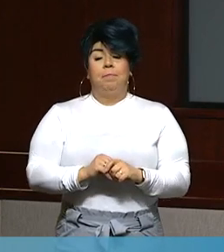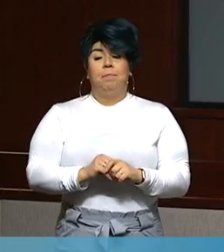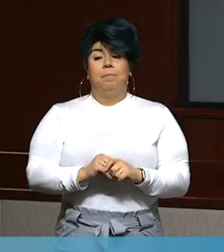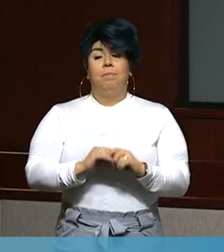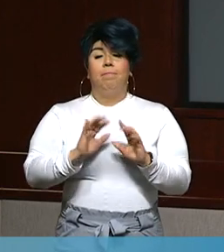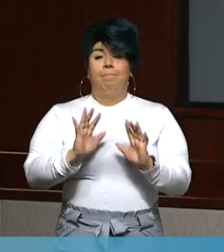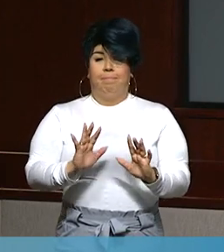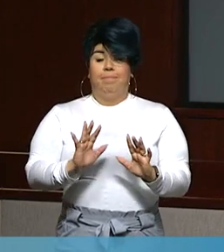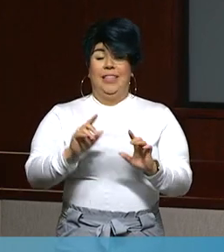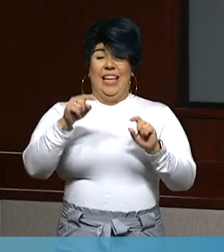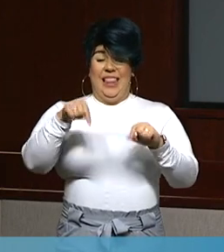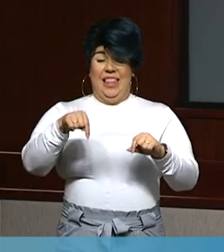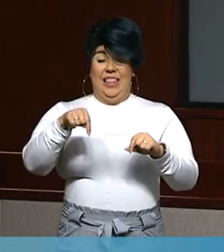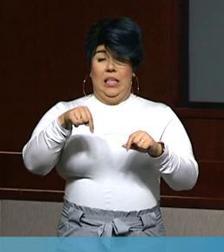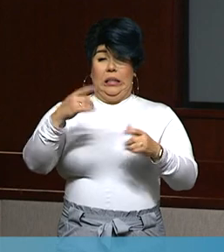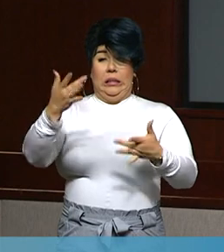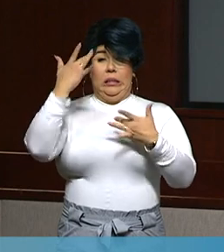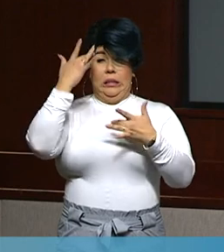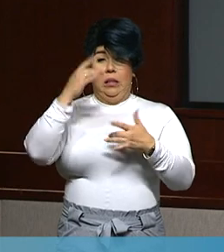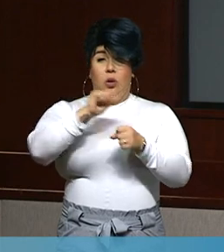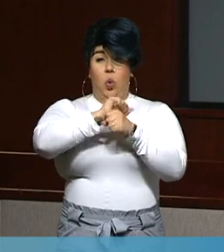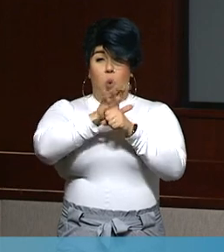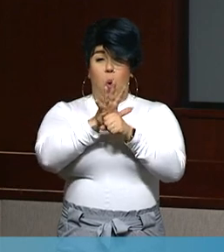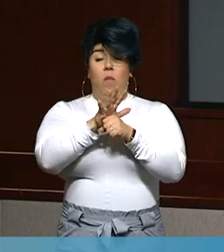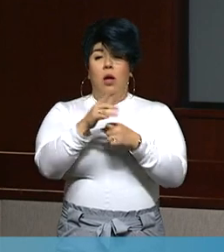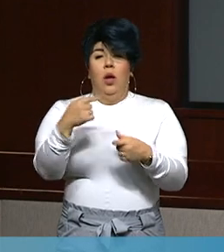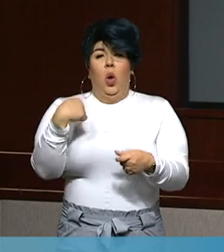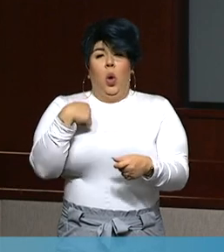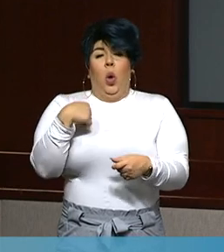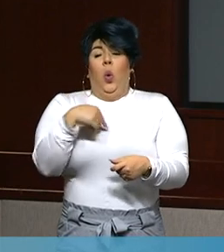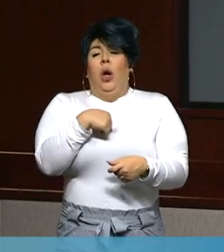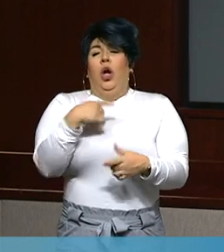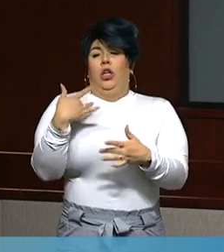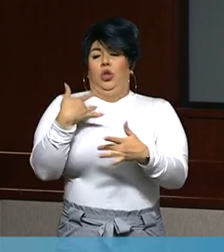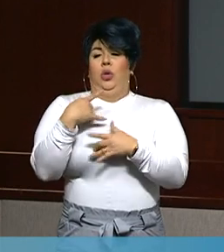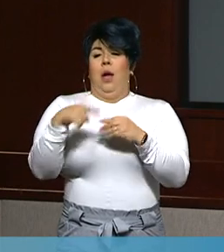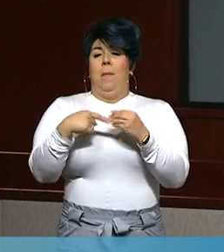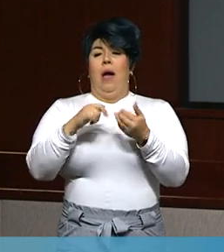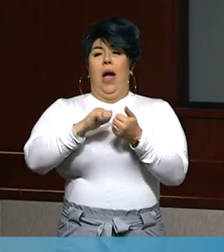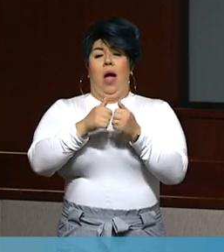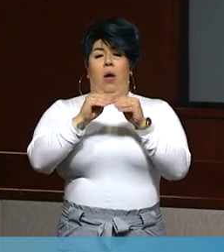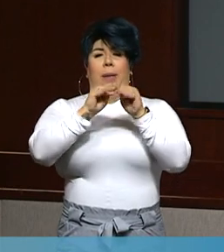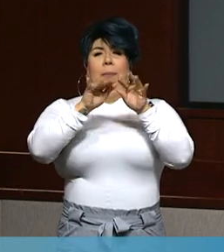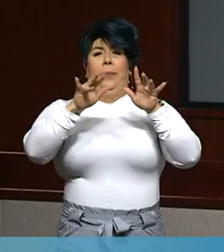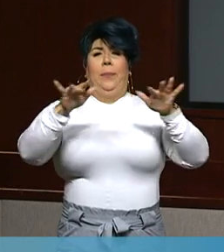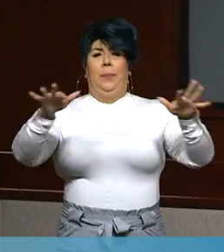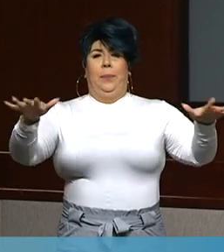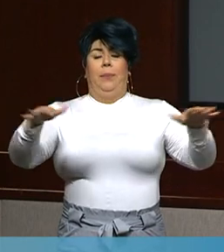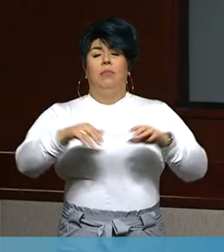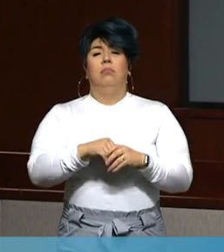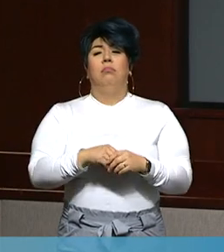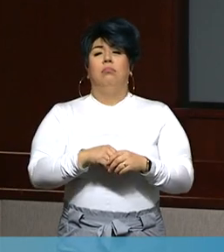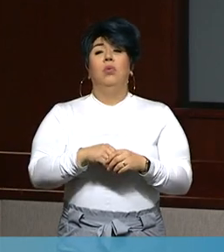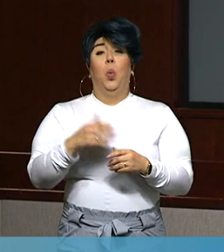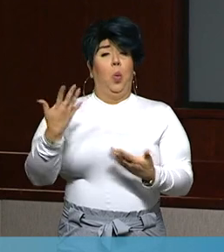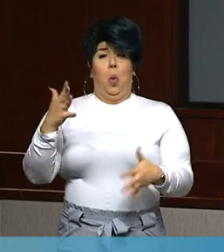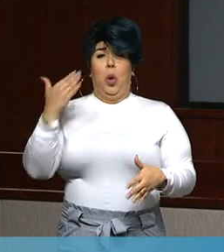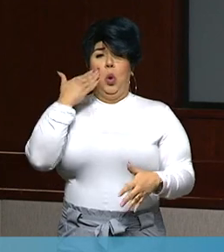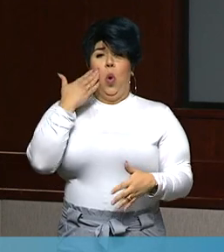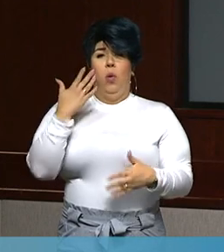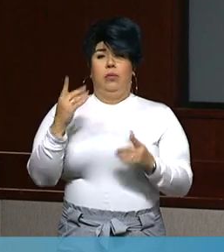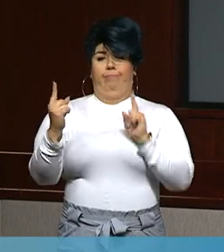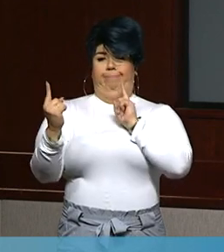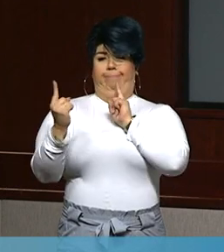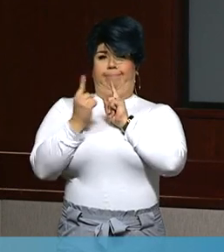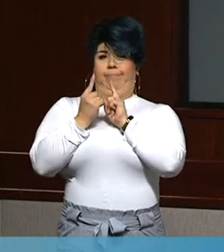the spread of this virus. We know what spreads it. It is close contact. It's people breathing on each other. And